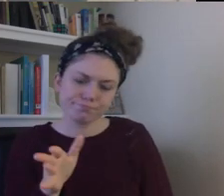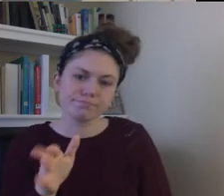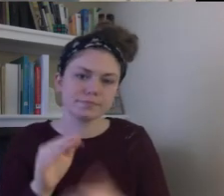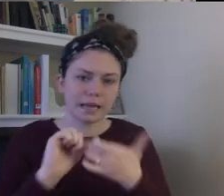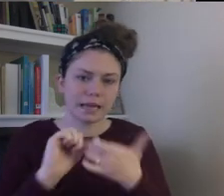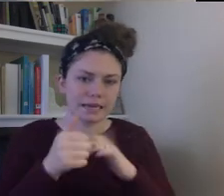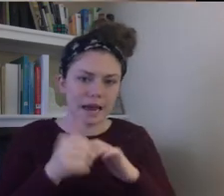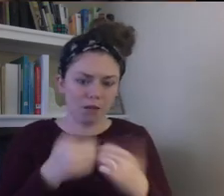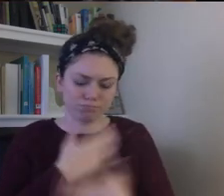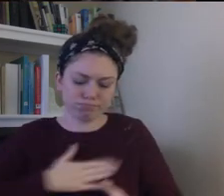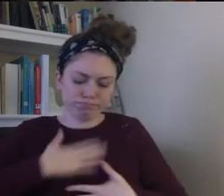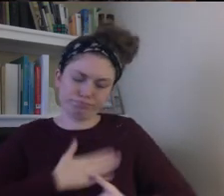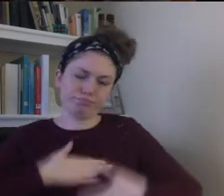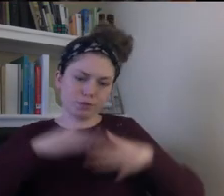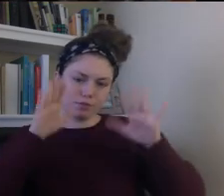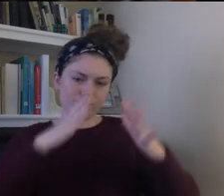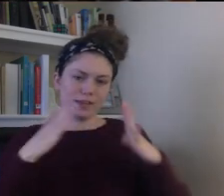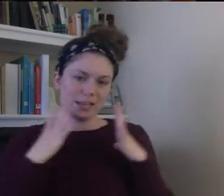marvelous vacation.